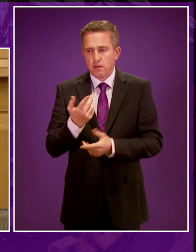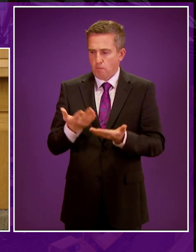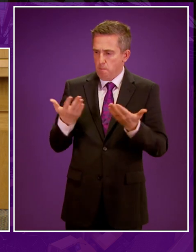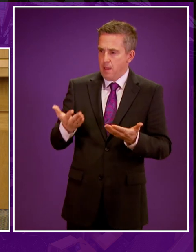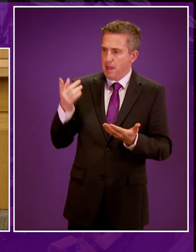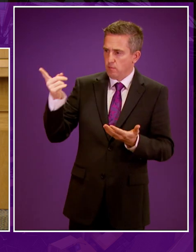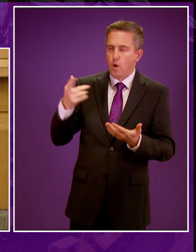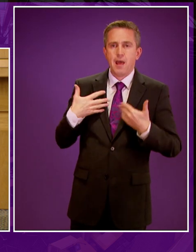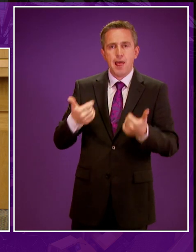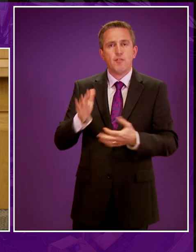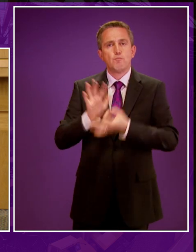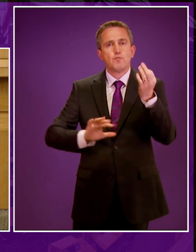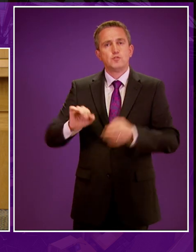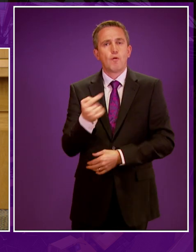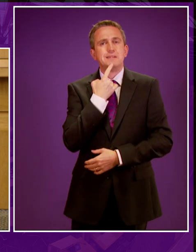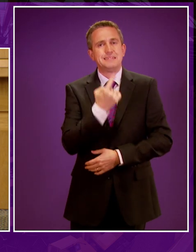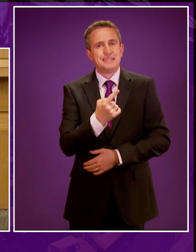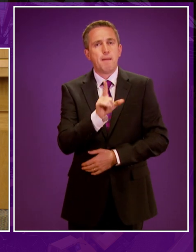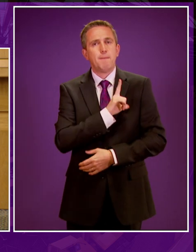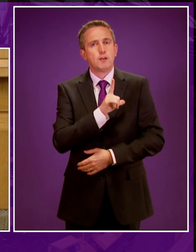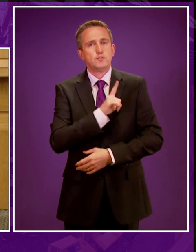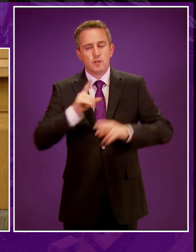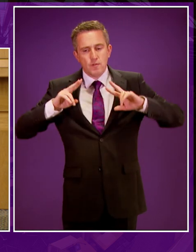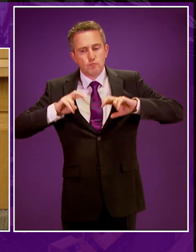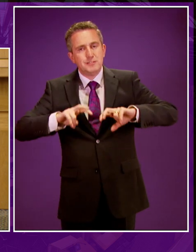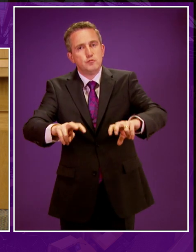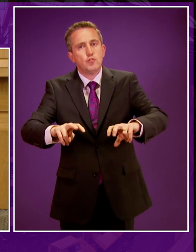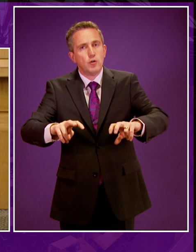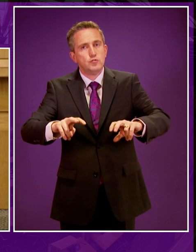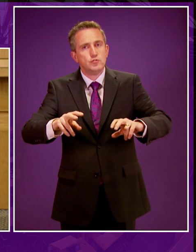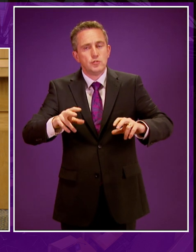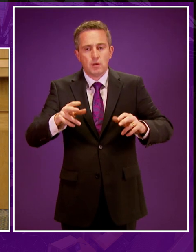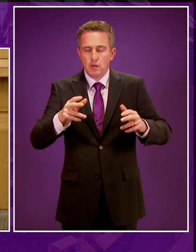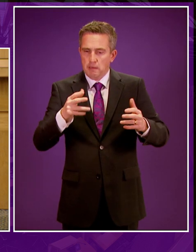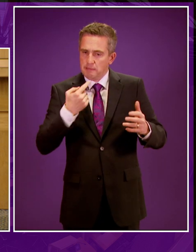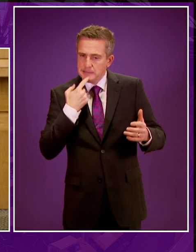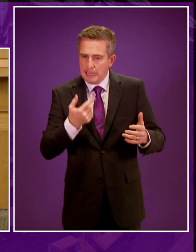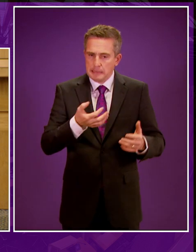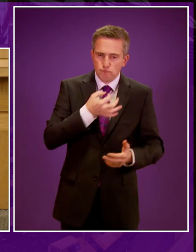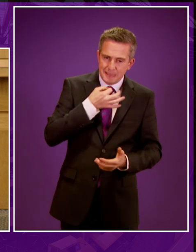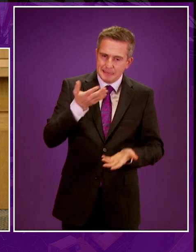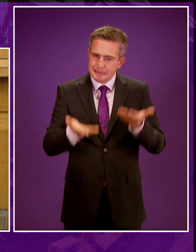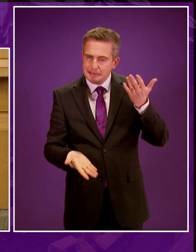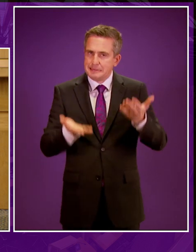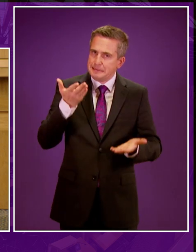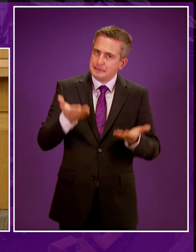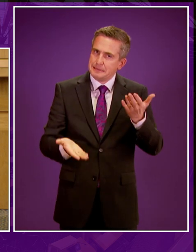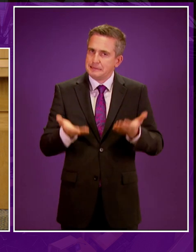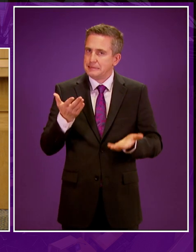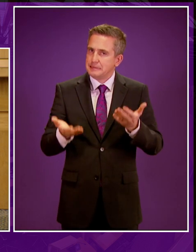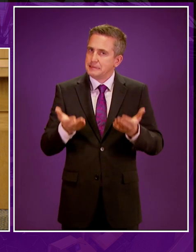Health Improvement Scotland in light of the epidemiological impacts being so uncertain, the precautionary principle really was